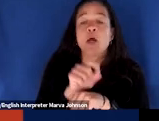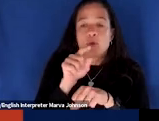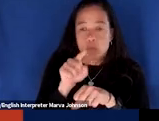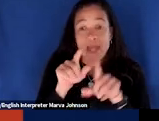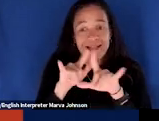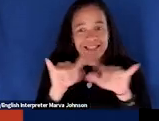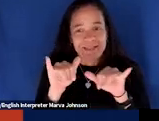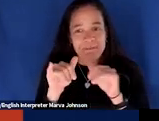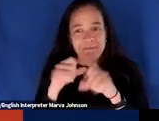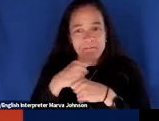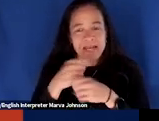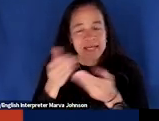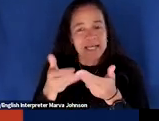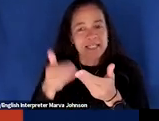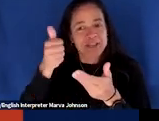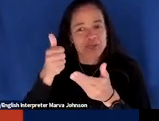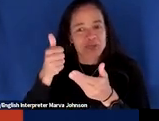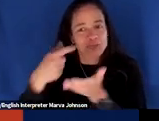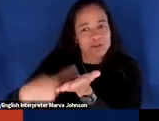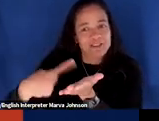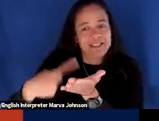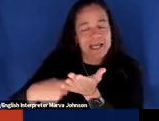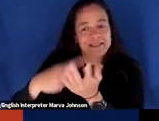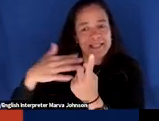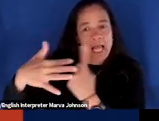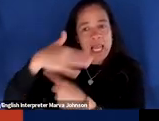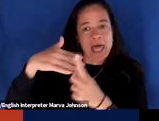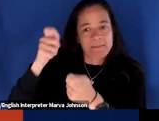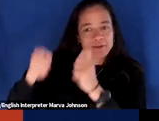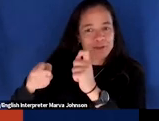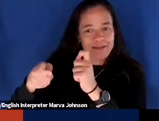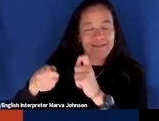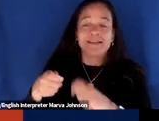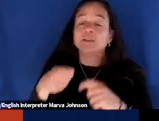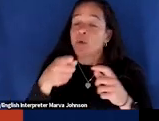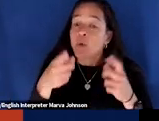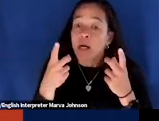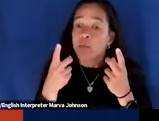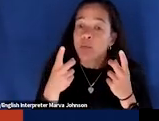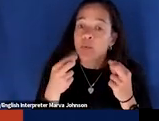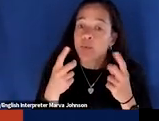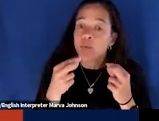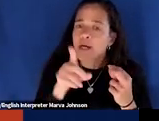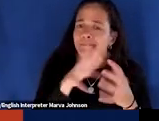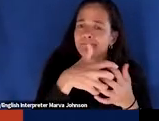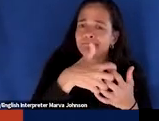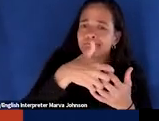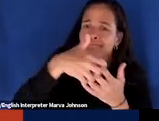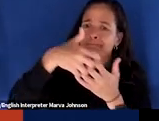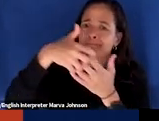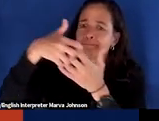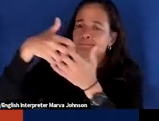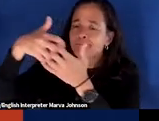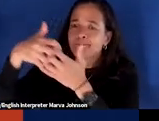to talk about climate change so what you're actually doing is building the brand of